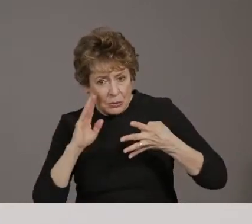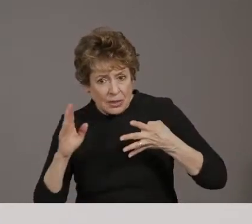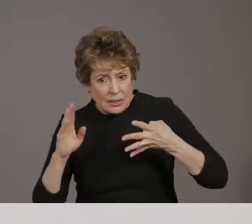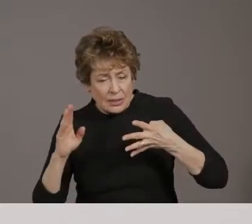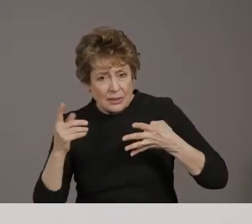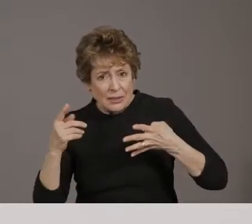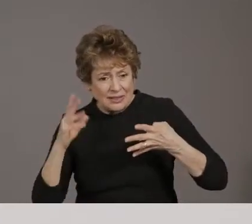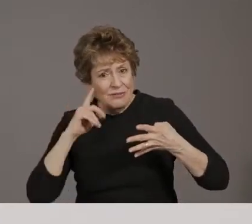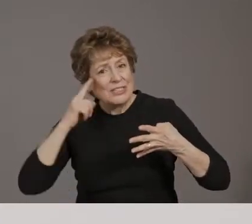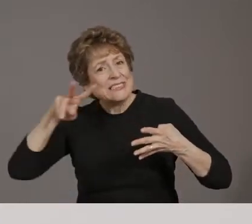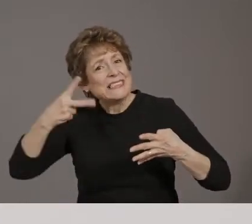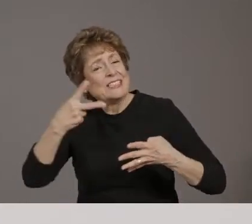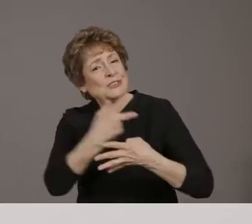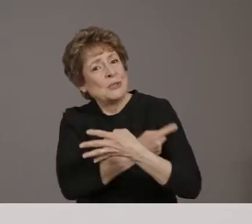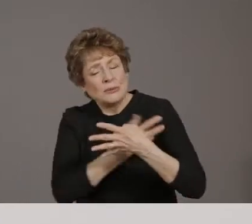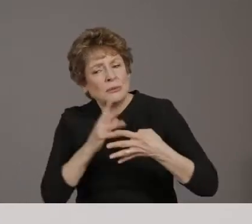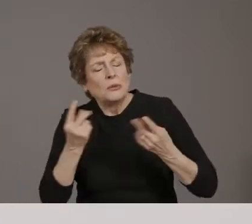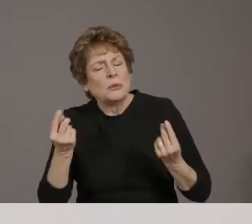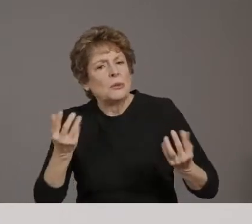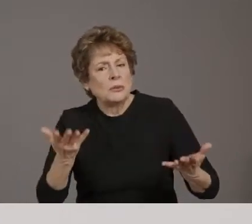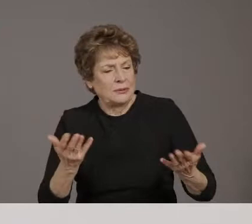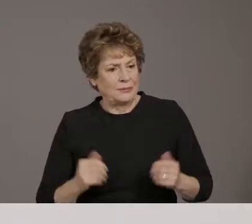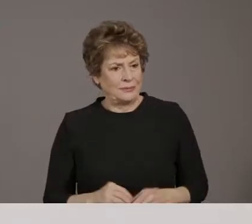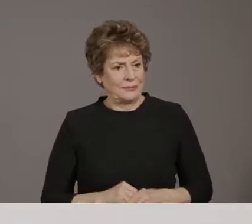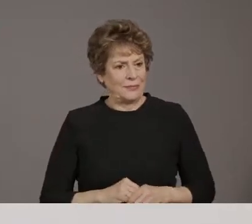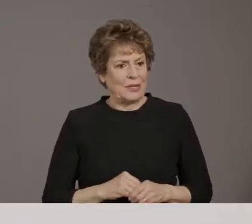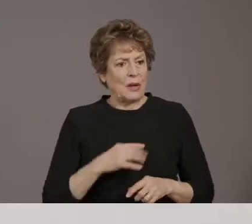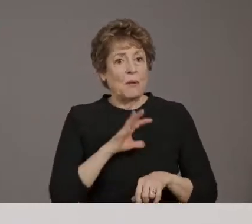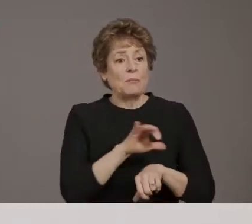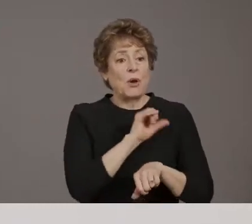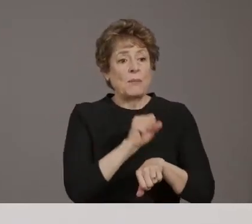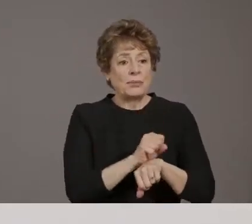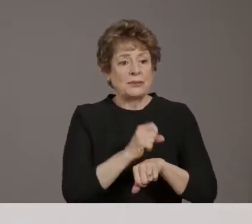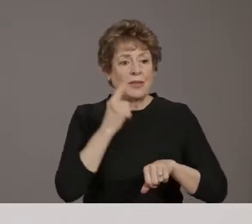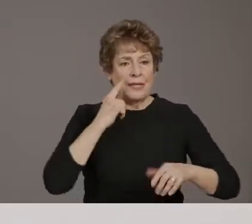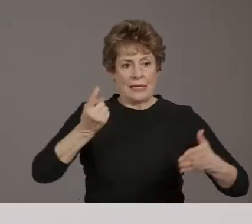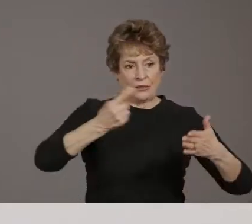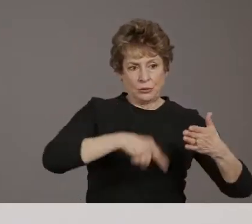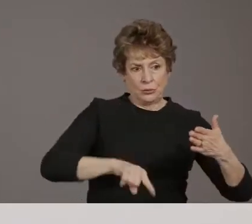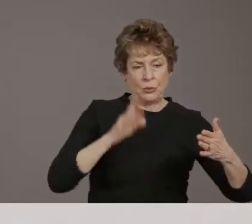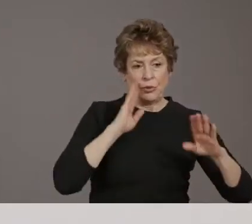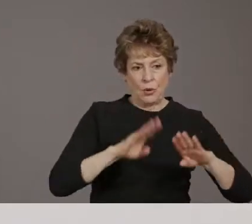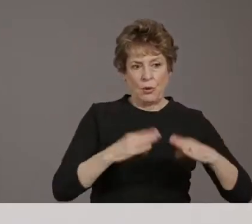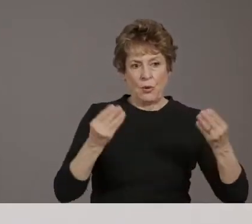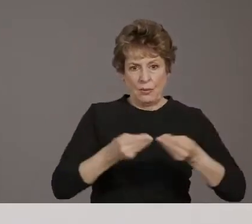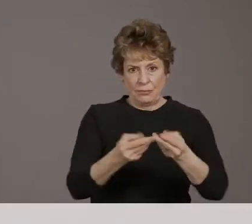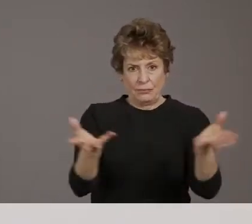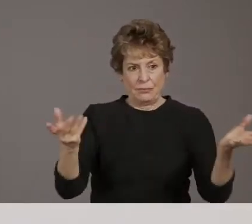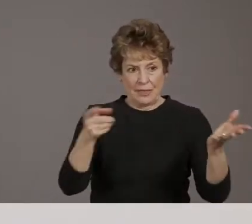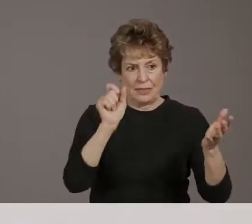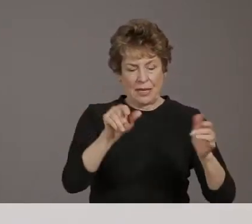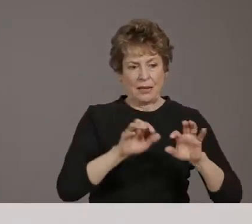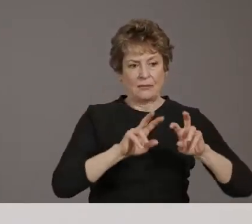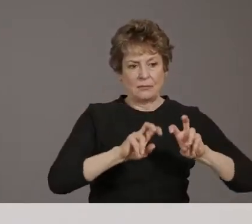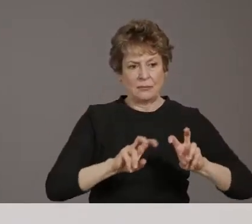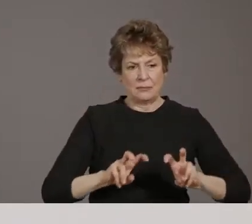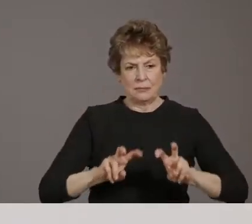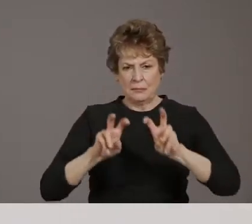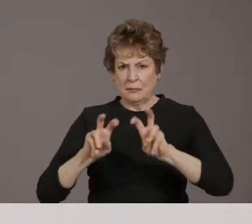we think sometime potentially next week. We're still looking at the logistics of the scheduling. Um, they do have, uh,